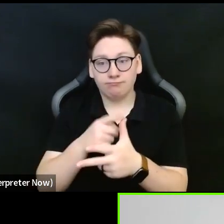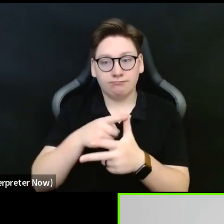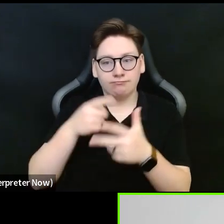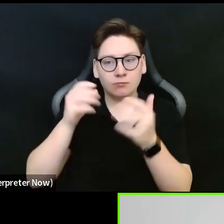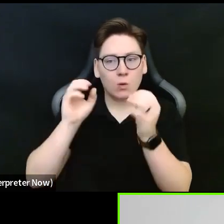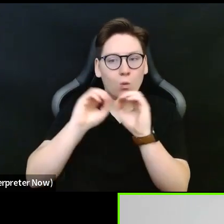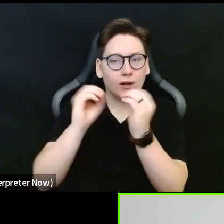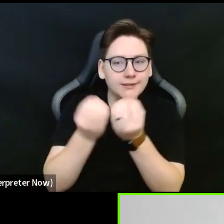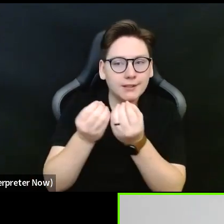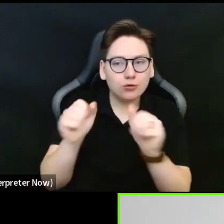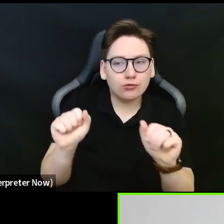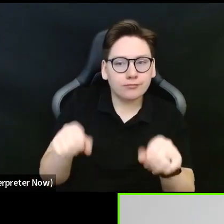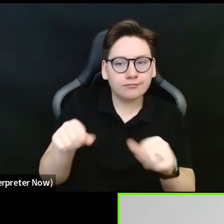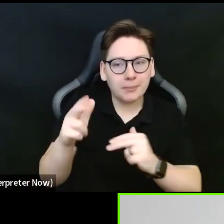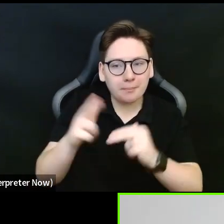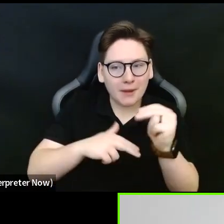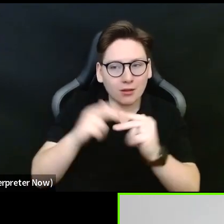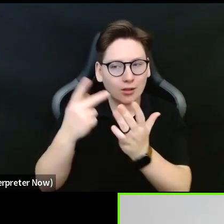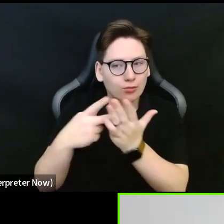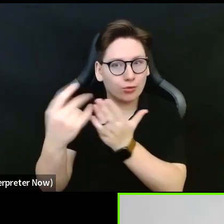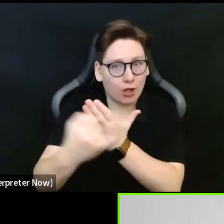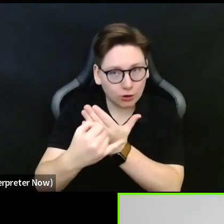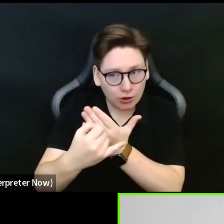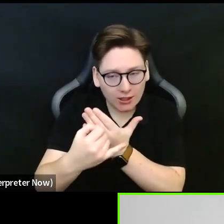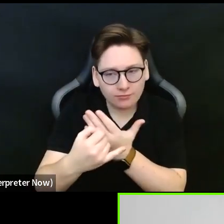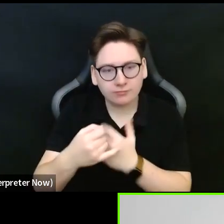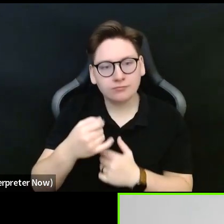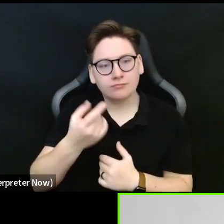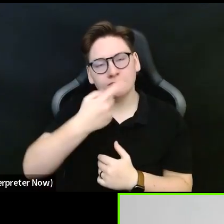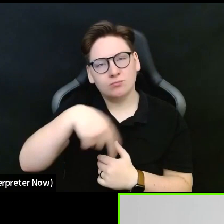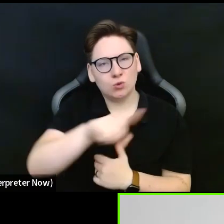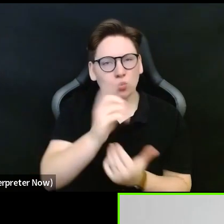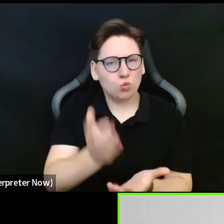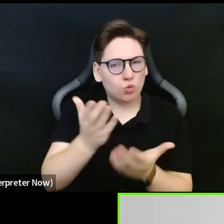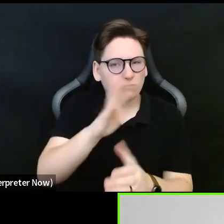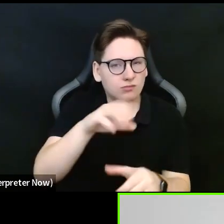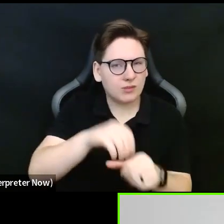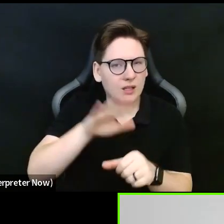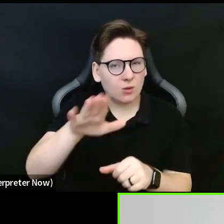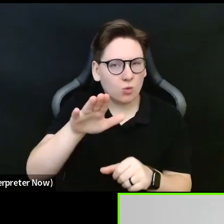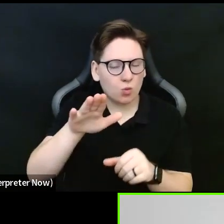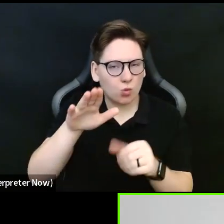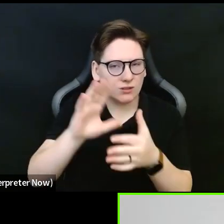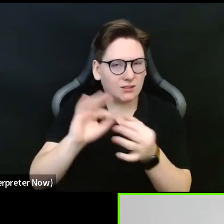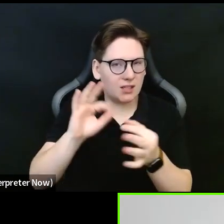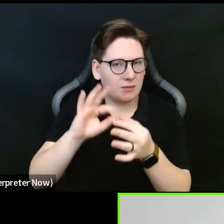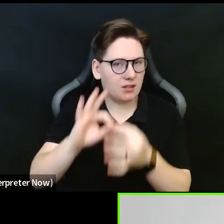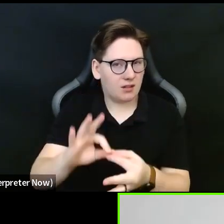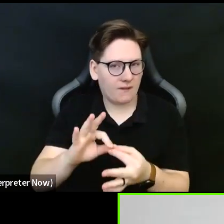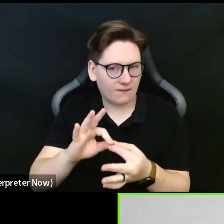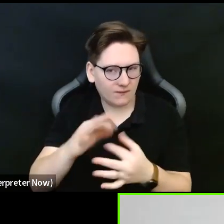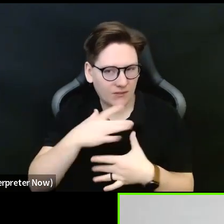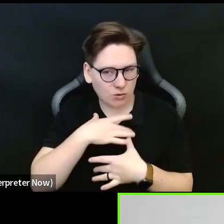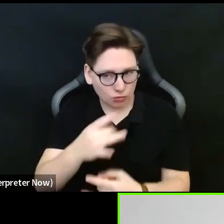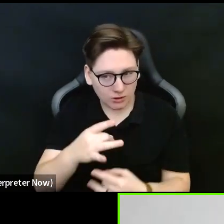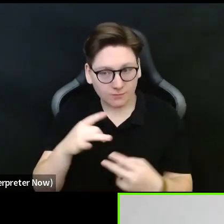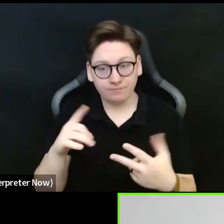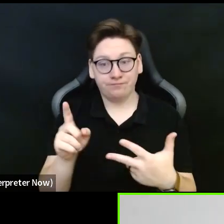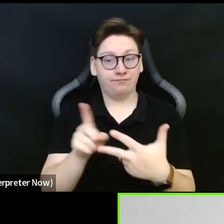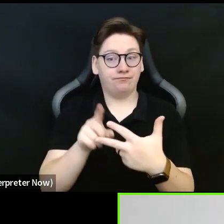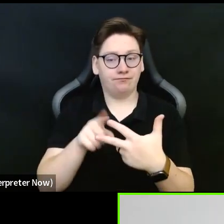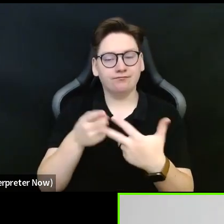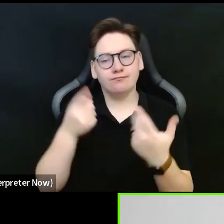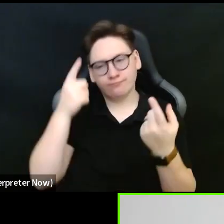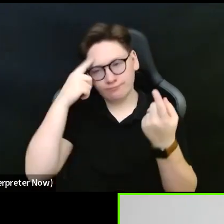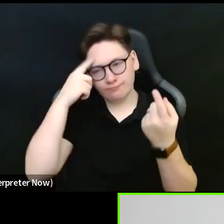capacity and the capacity building project that you propose in your statement of interest. First, the second is alignment with arts here's